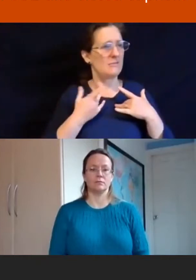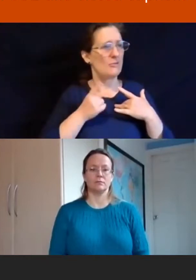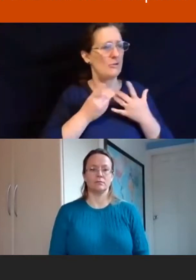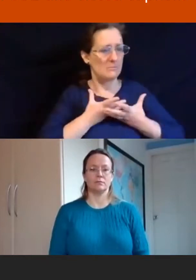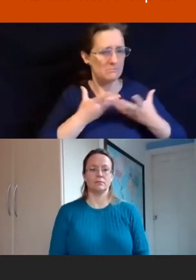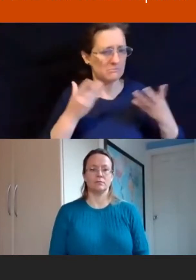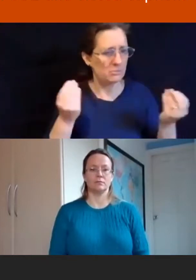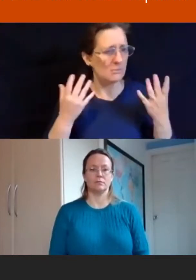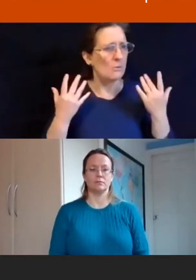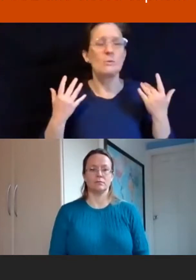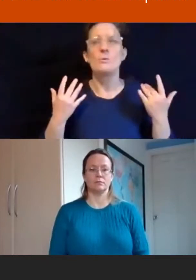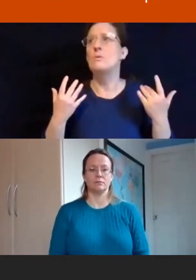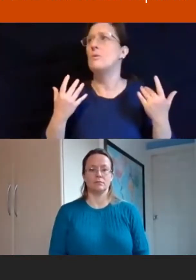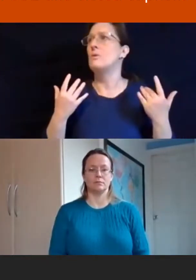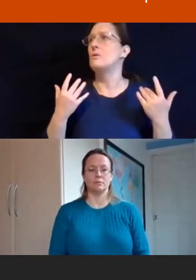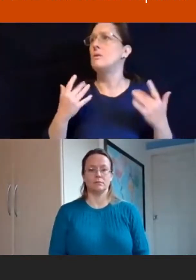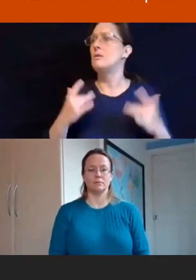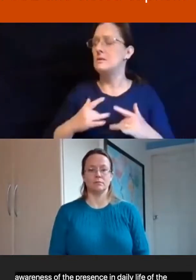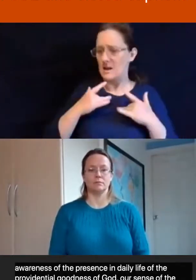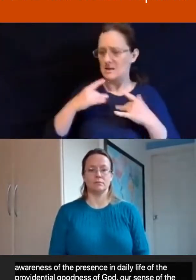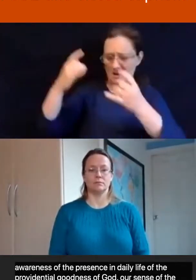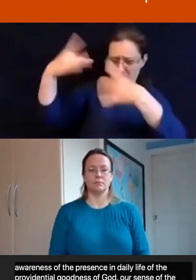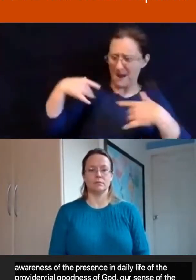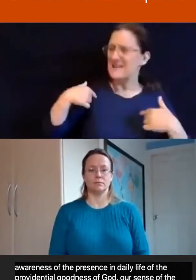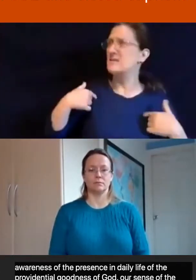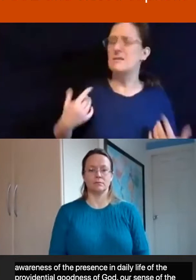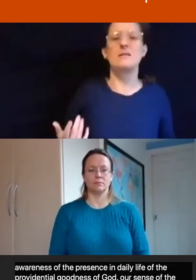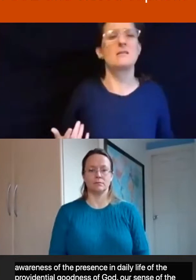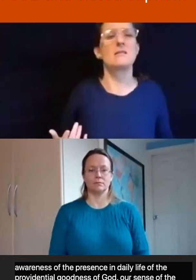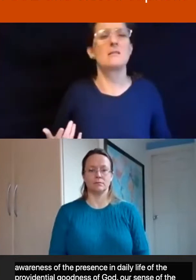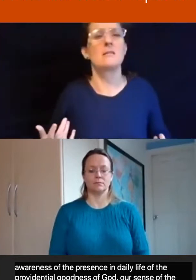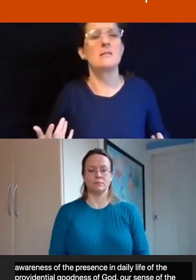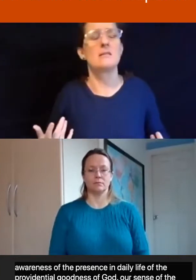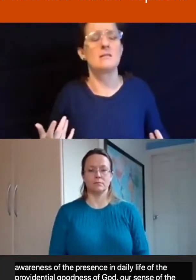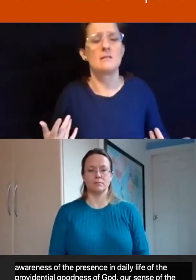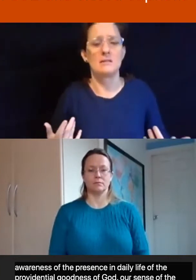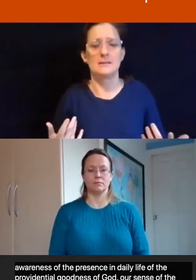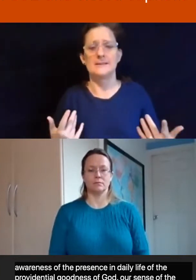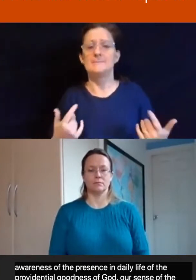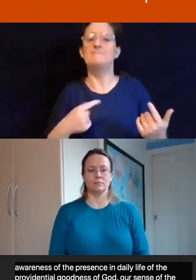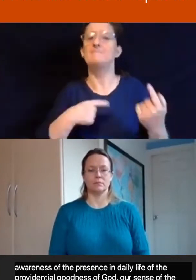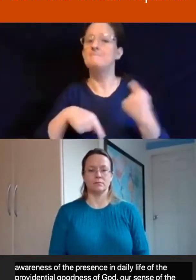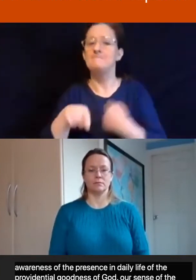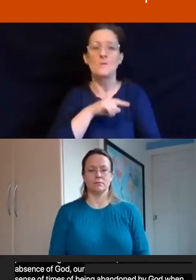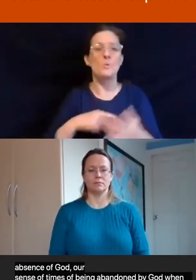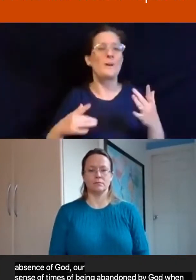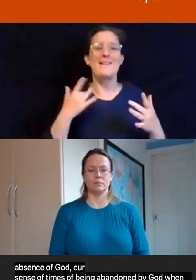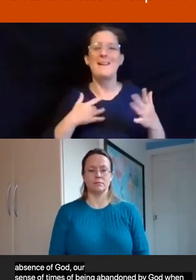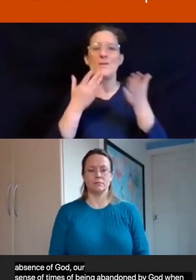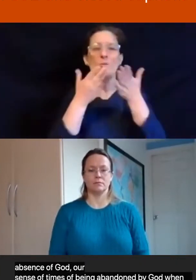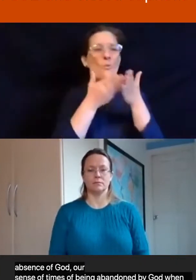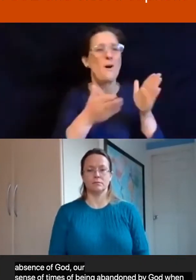our sense at times of being abandoned by God when we most need God. We live within a wide